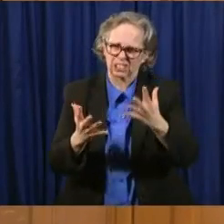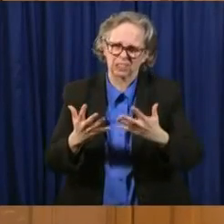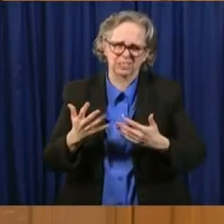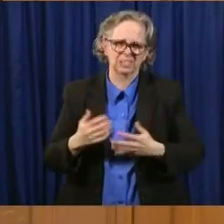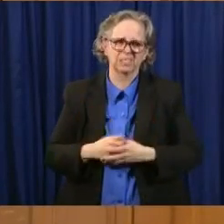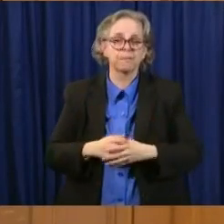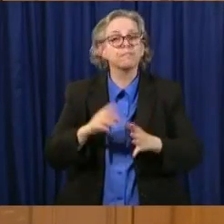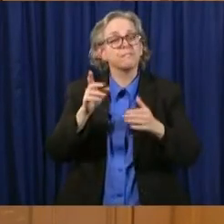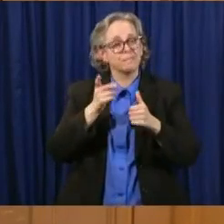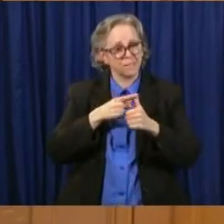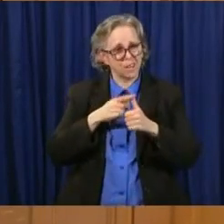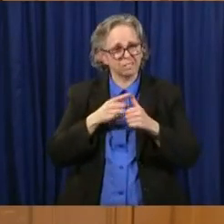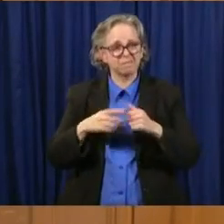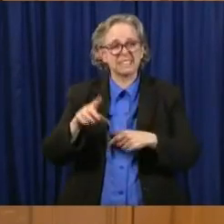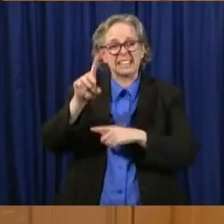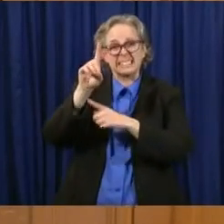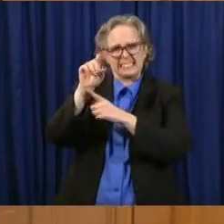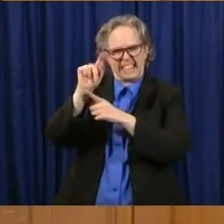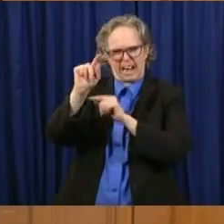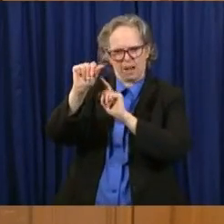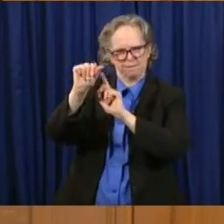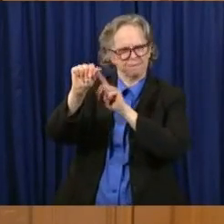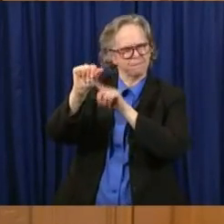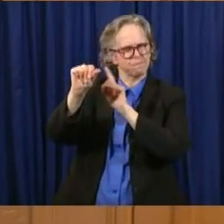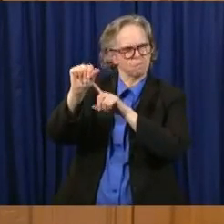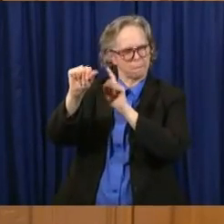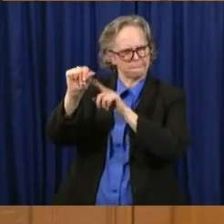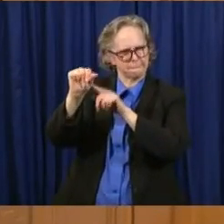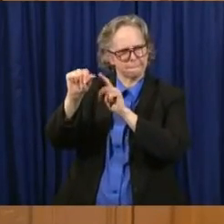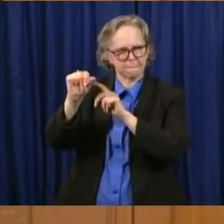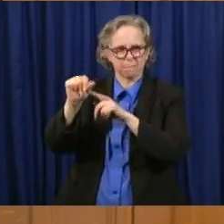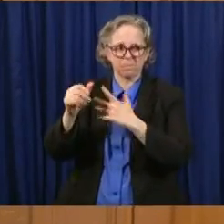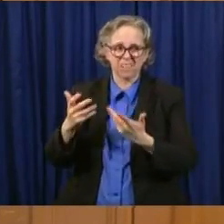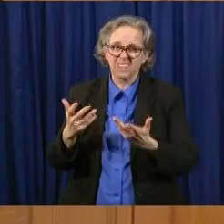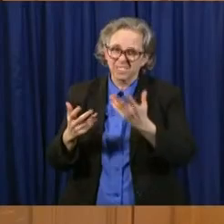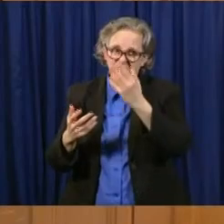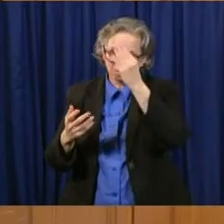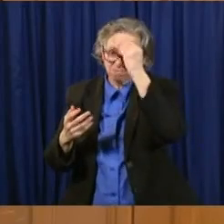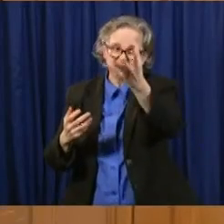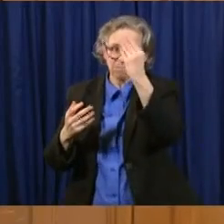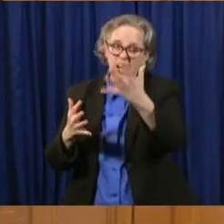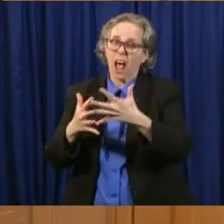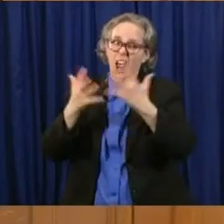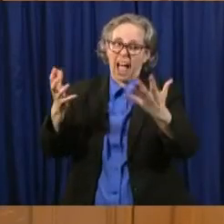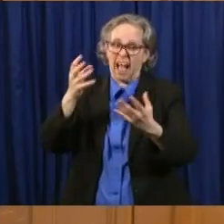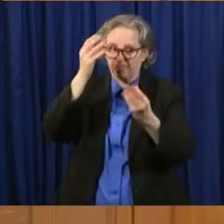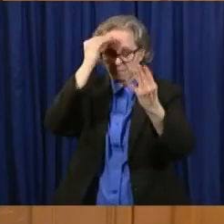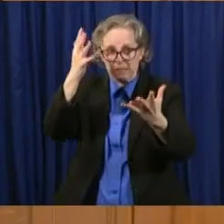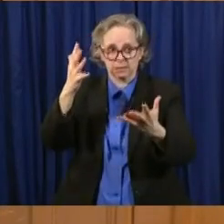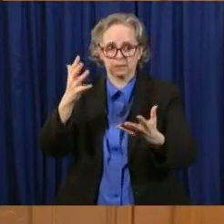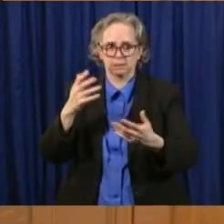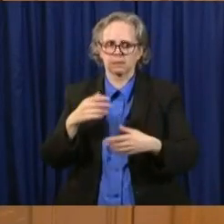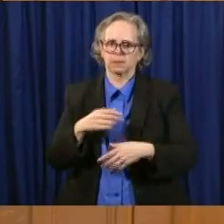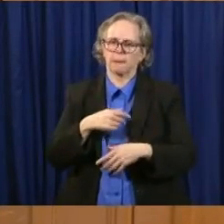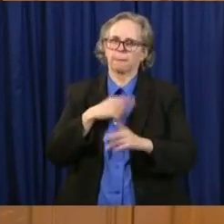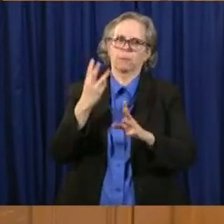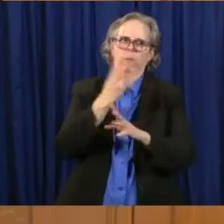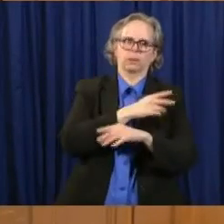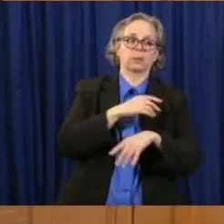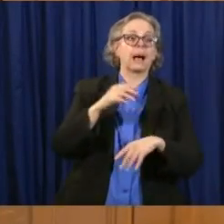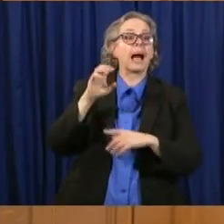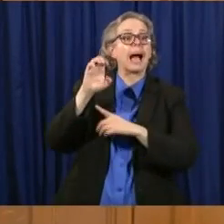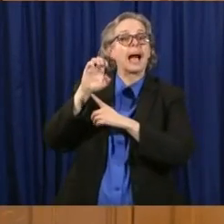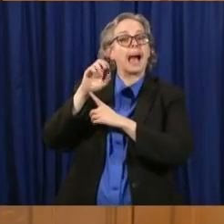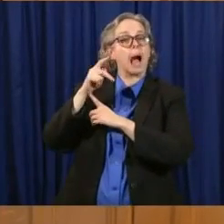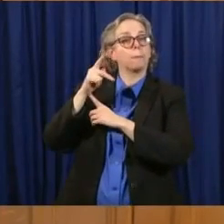So we're sharing with you a lot, and on our website there's much, much more than I'm sharing here, epidemiologic data. Now this is data